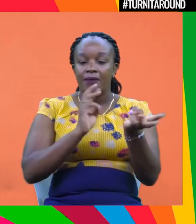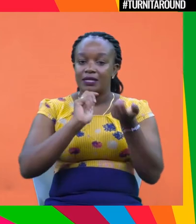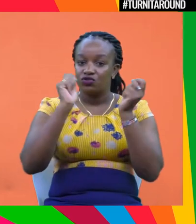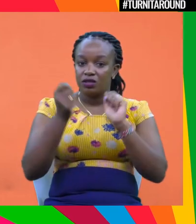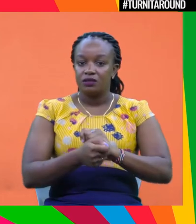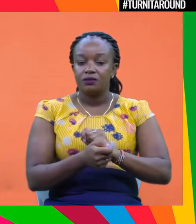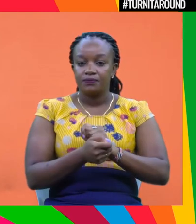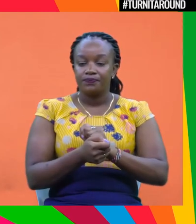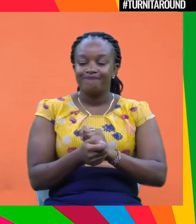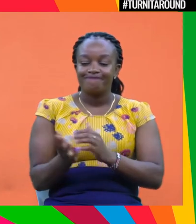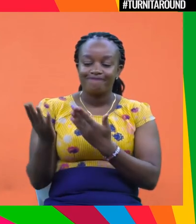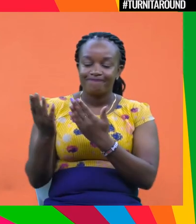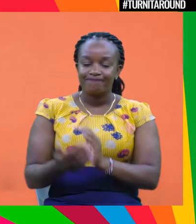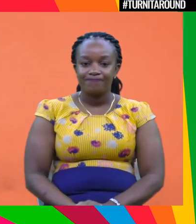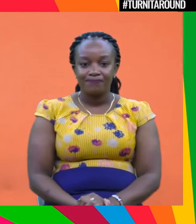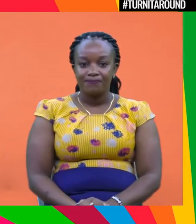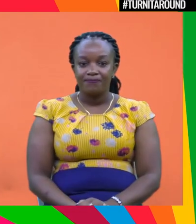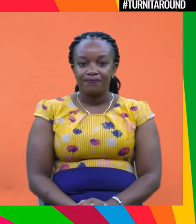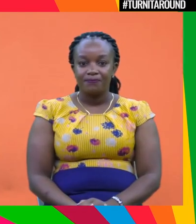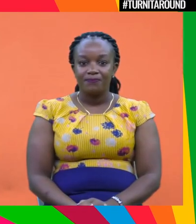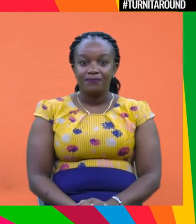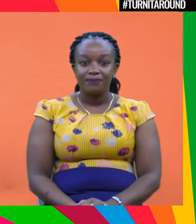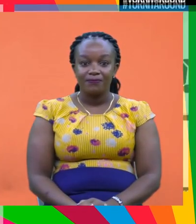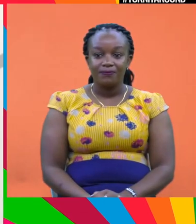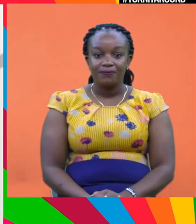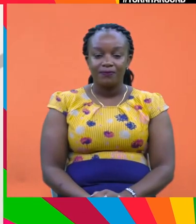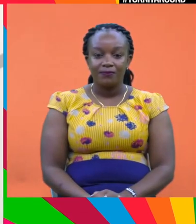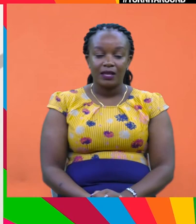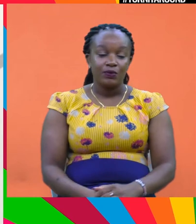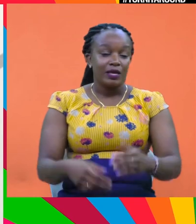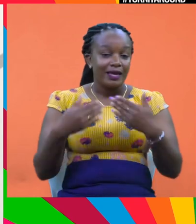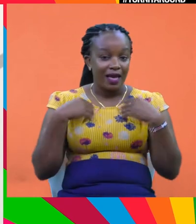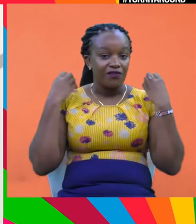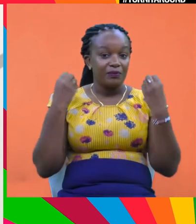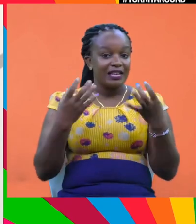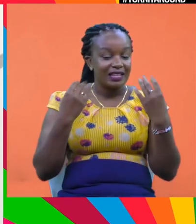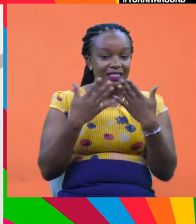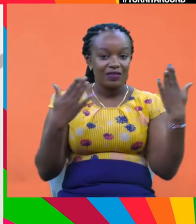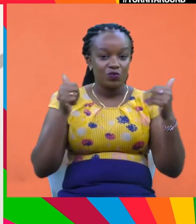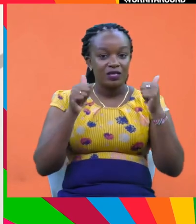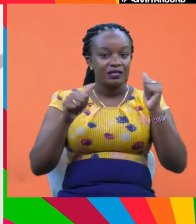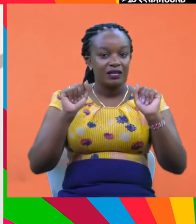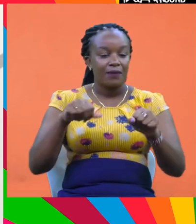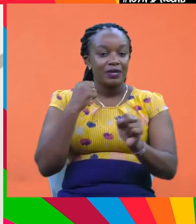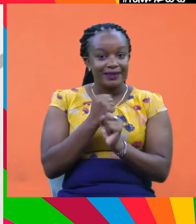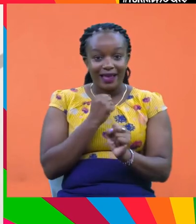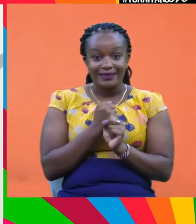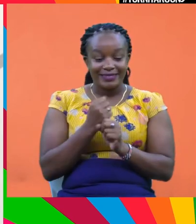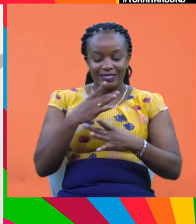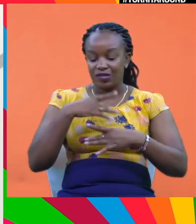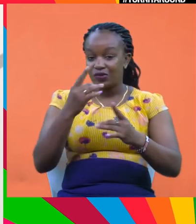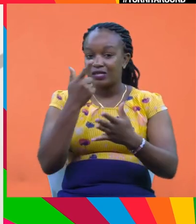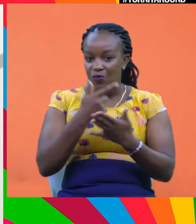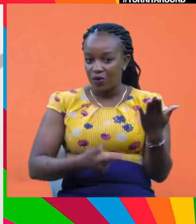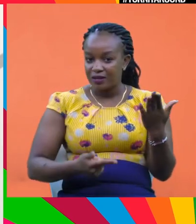recovery? Trista? Sure. mean, there's obviously many things that can that can be done. And there's some really